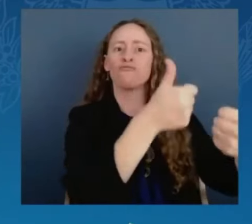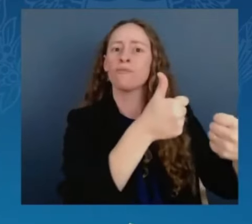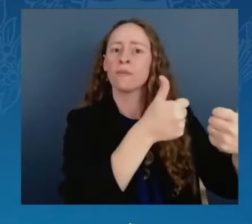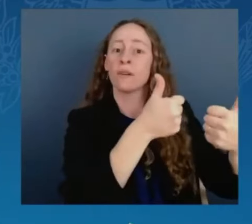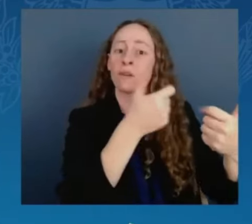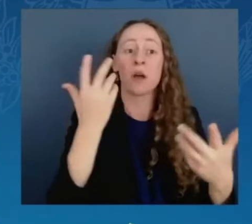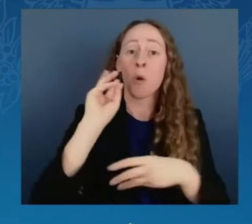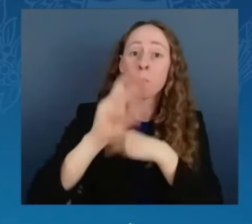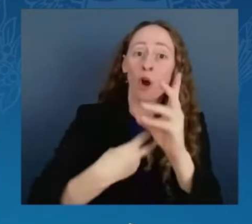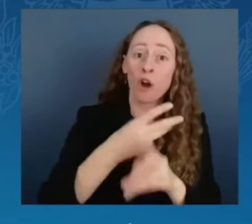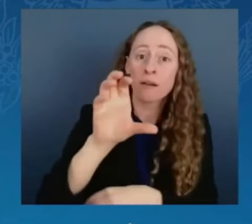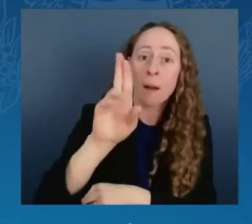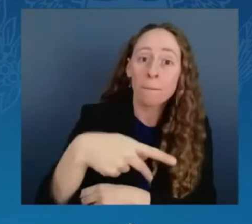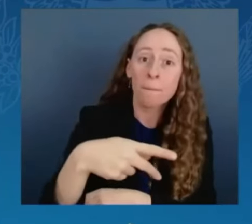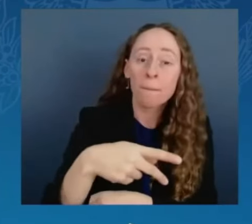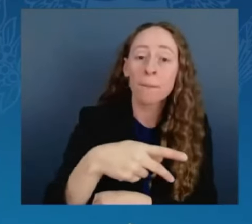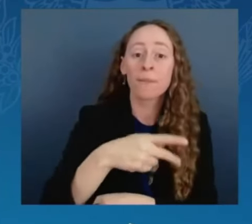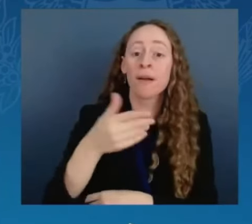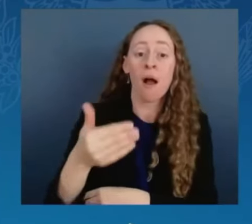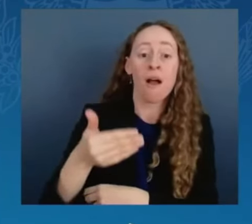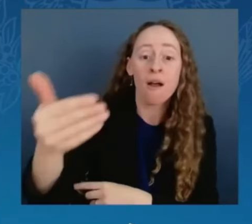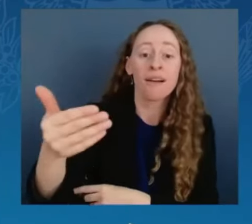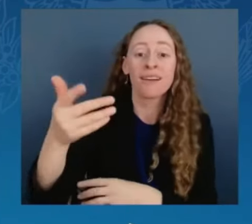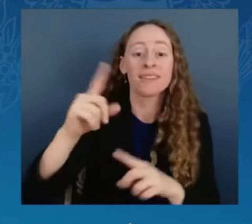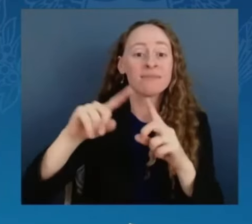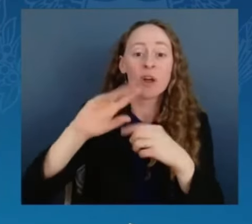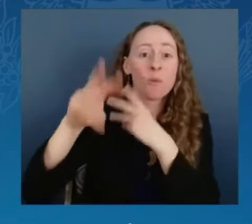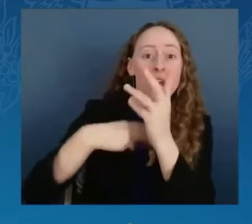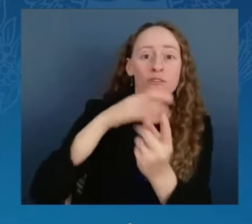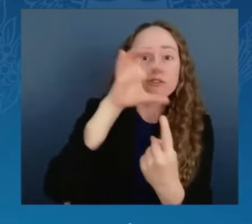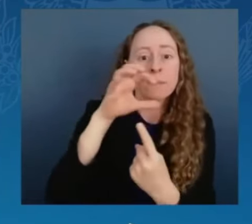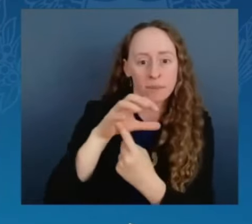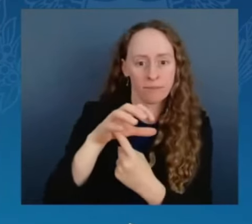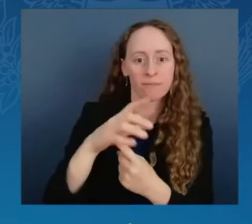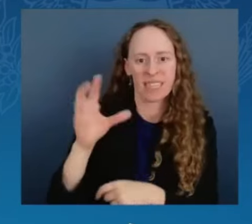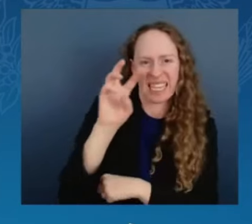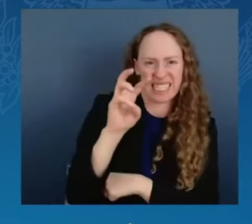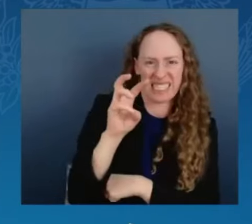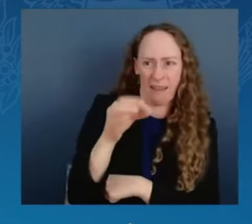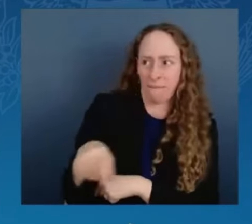six of you will represent our nation at the 2024 Olympics in Paris.